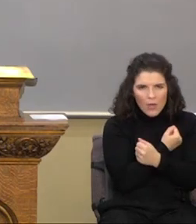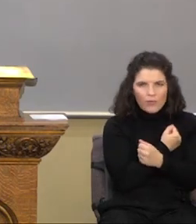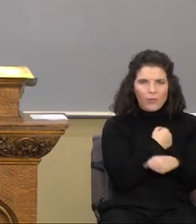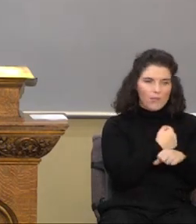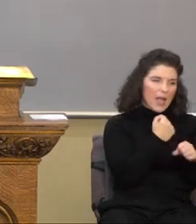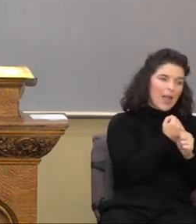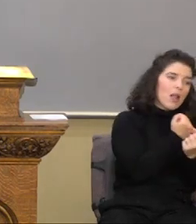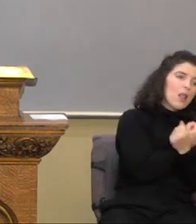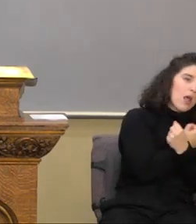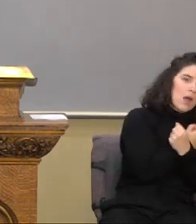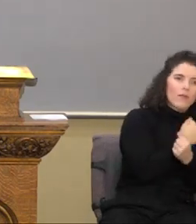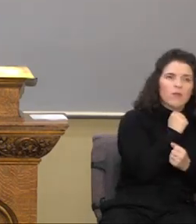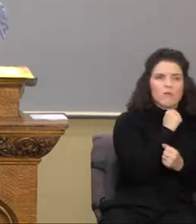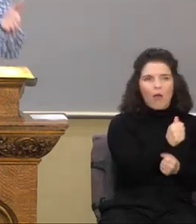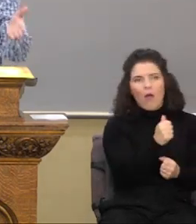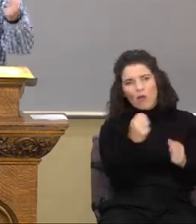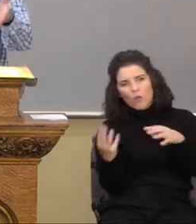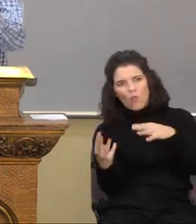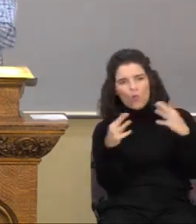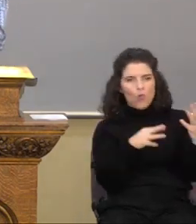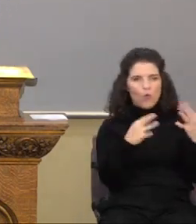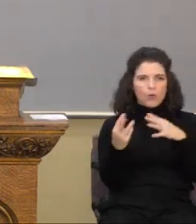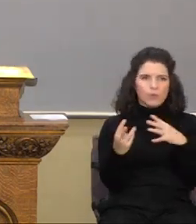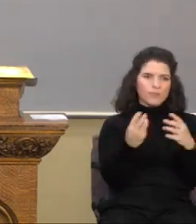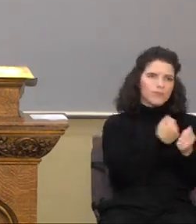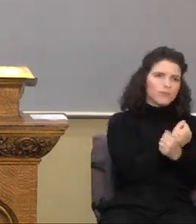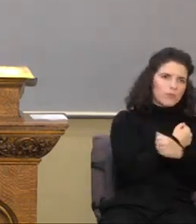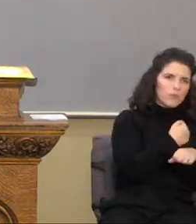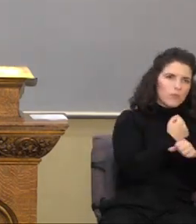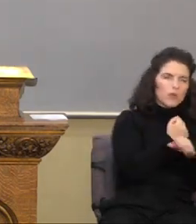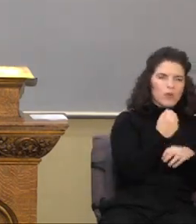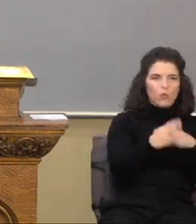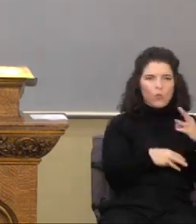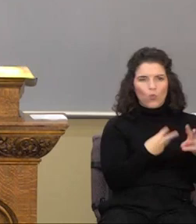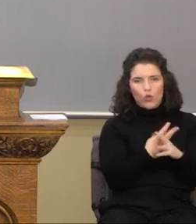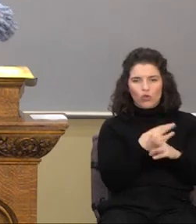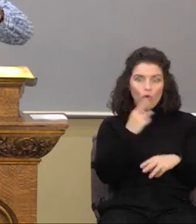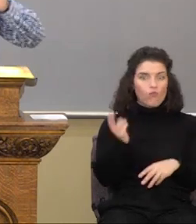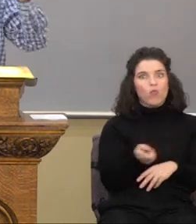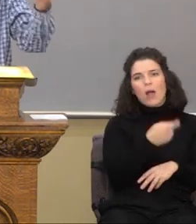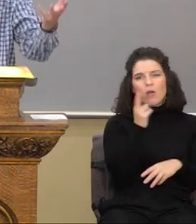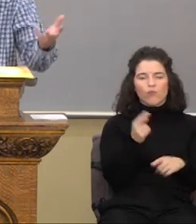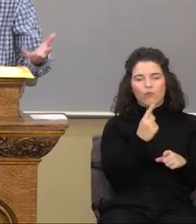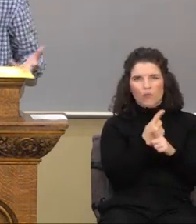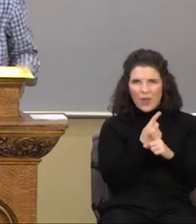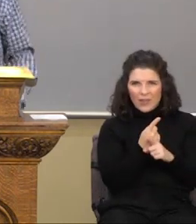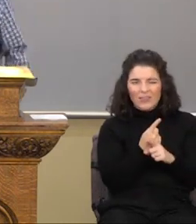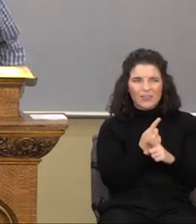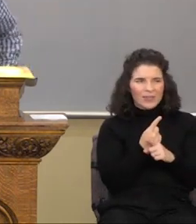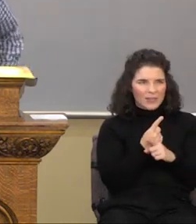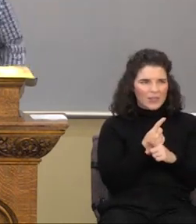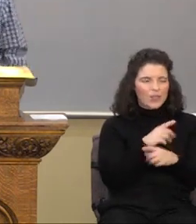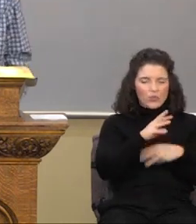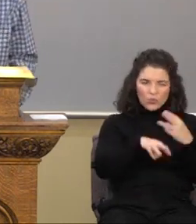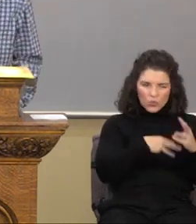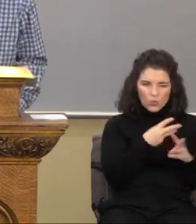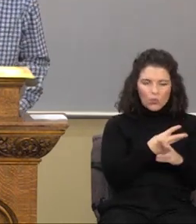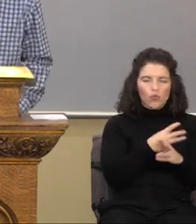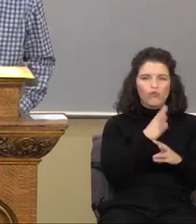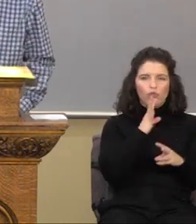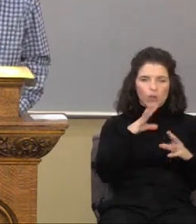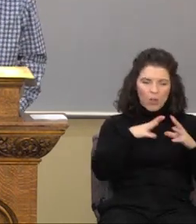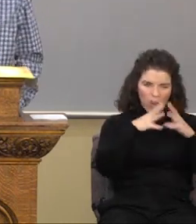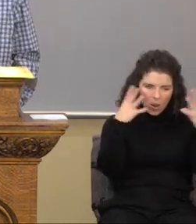not what? Love makes the world go. So, I mean, you know, the world talks a great